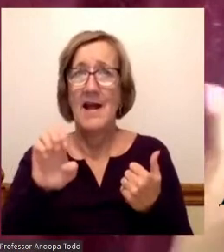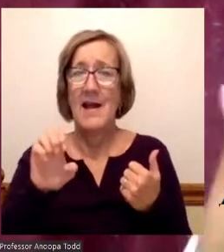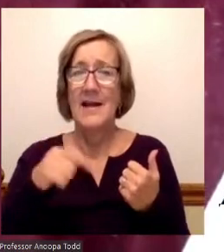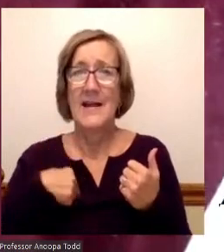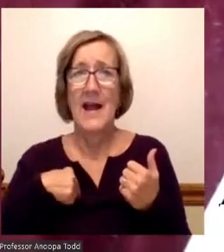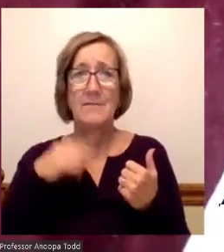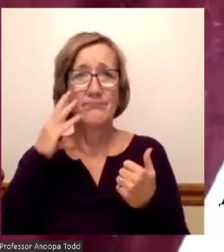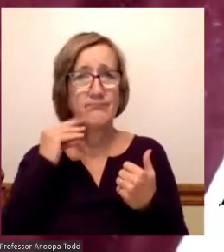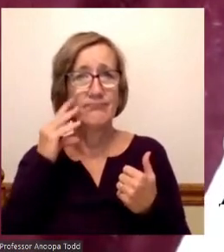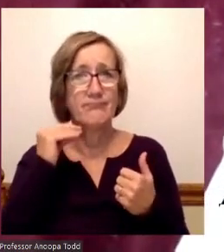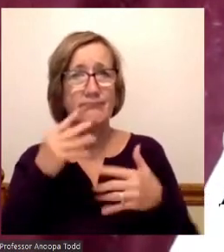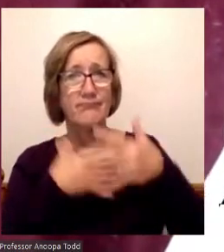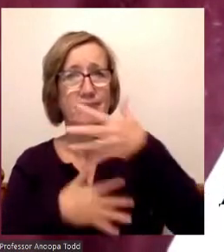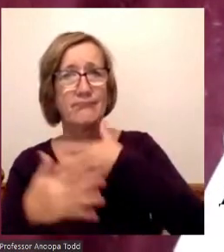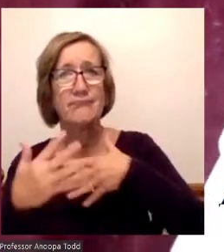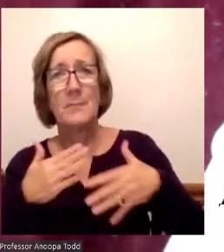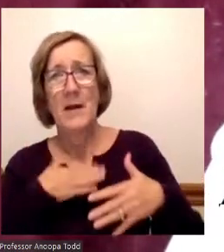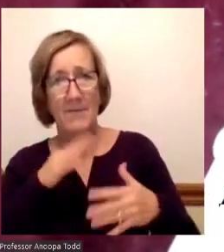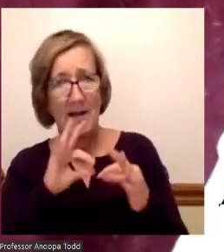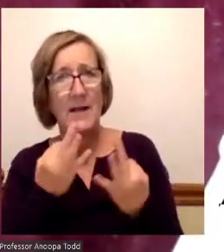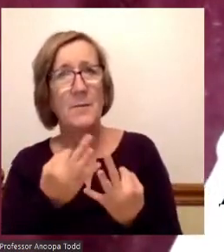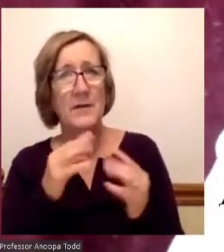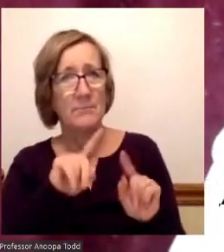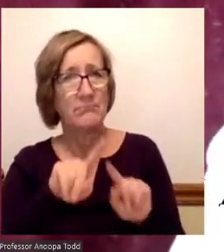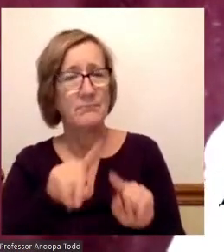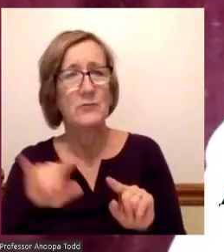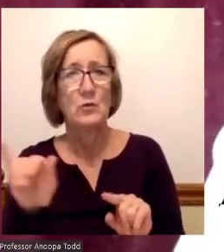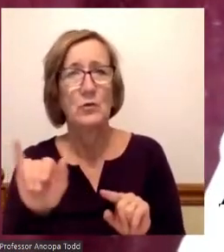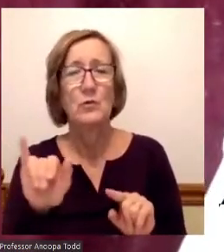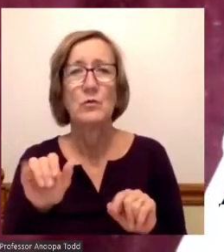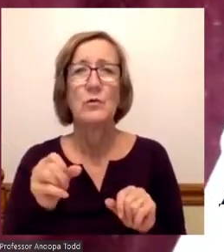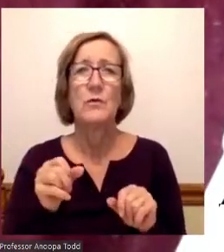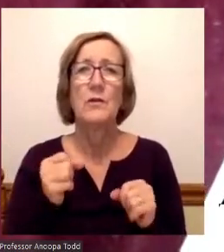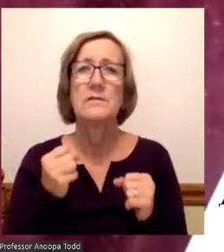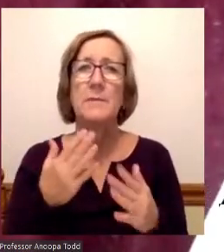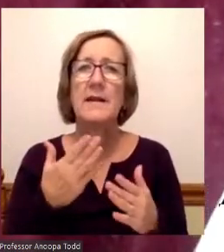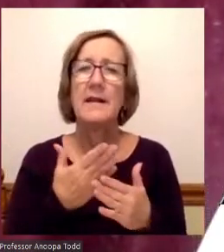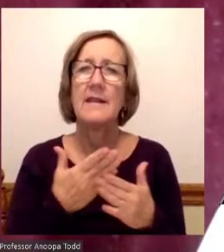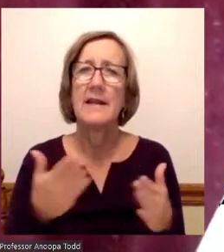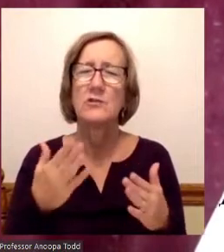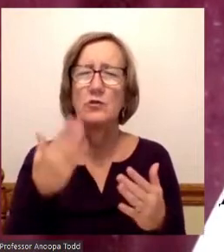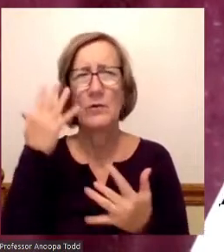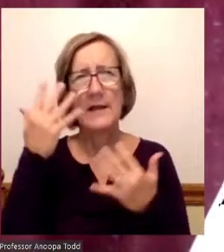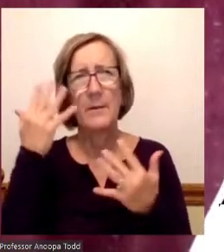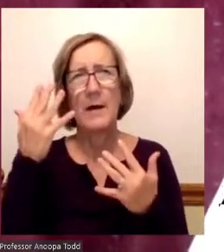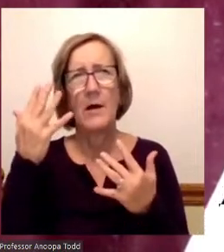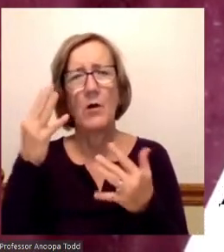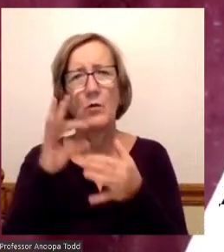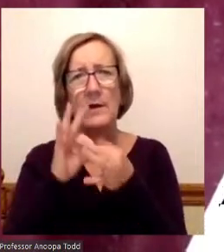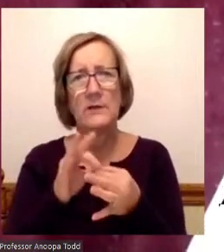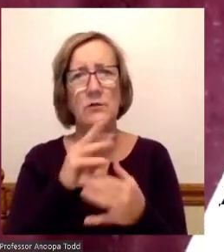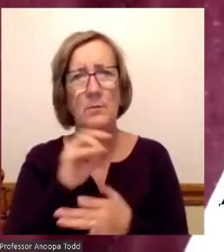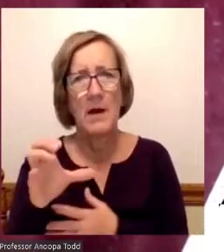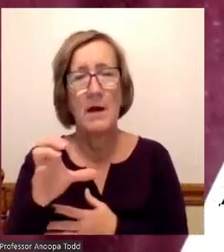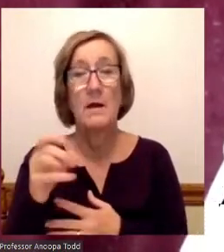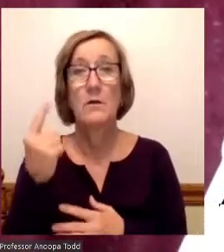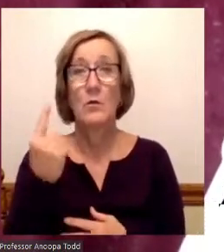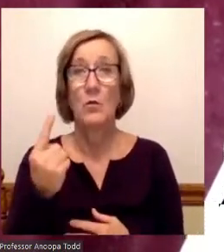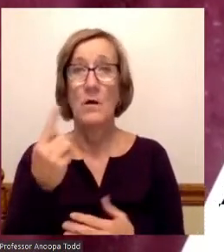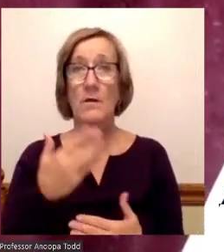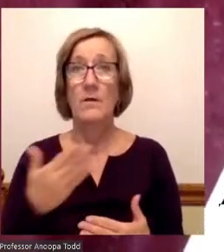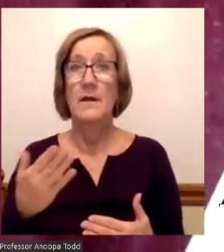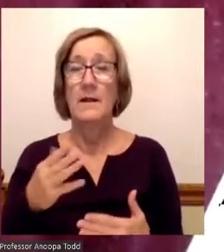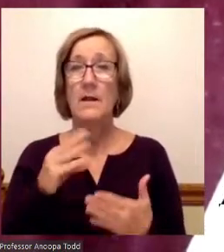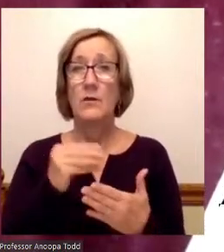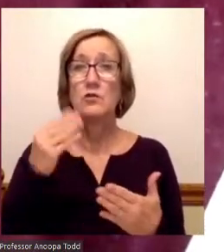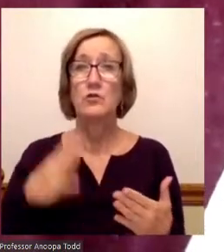there and my family's been there. So there's so many strengths to speak about when it comes to Mott. One of them is that